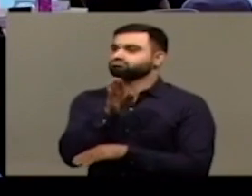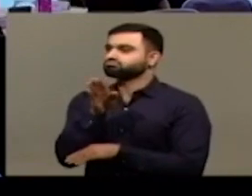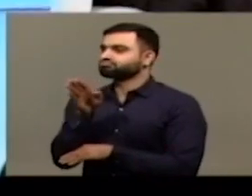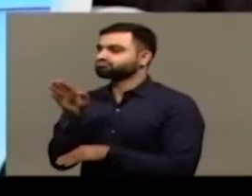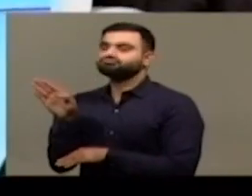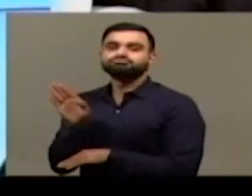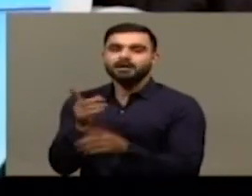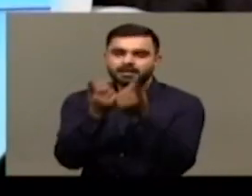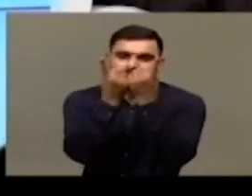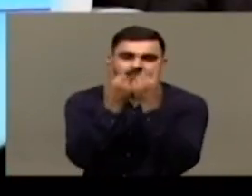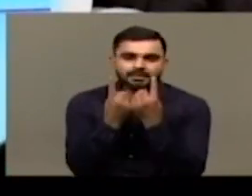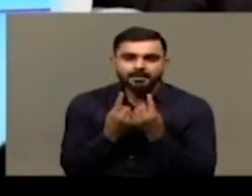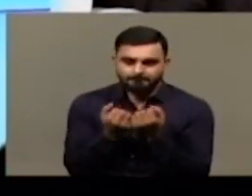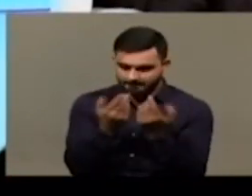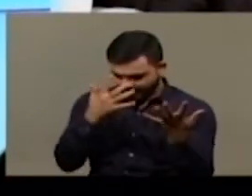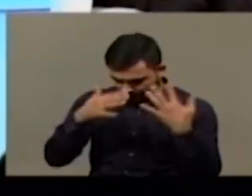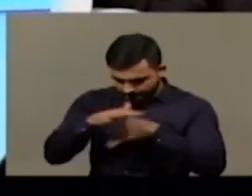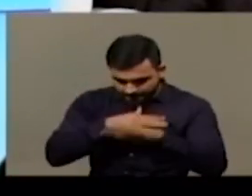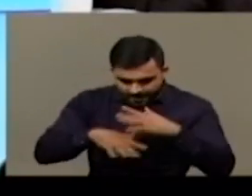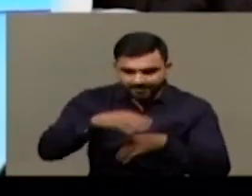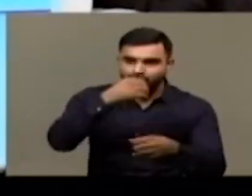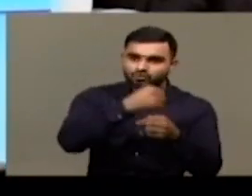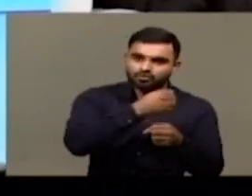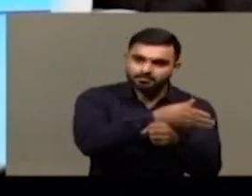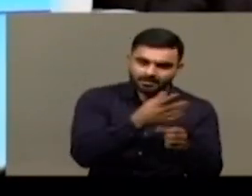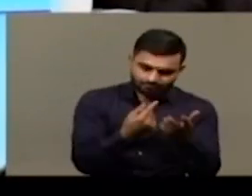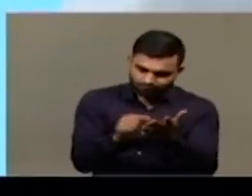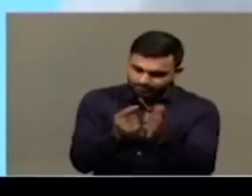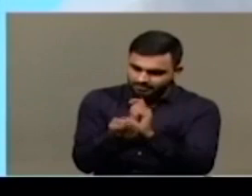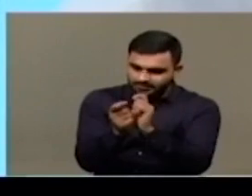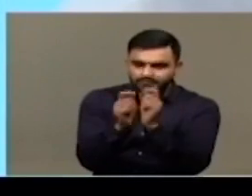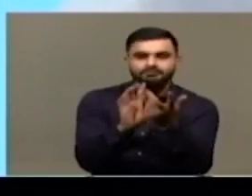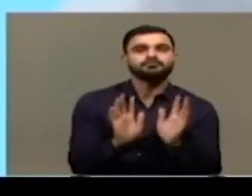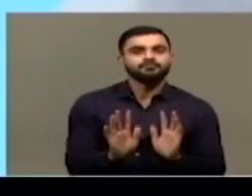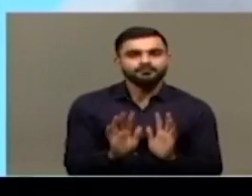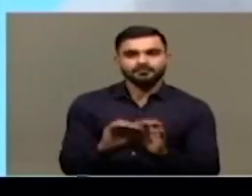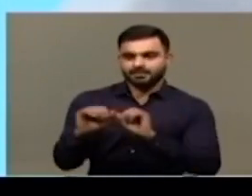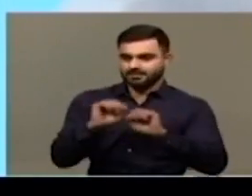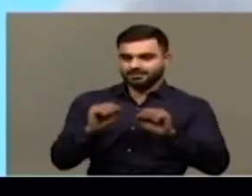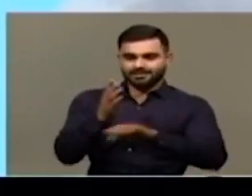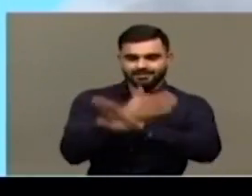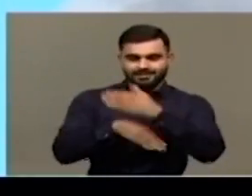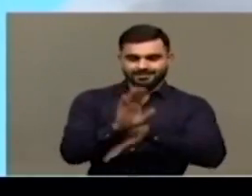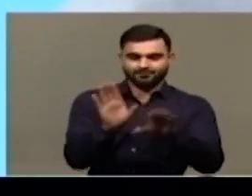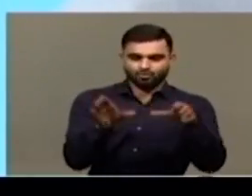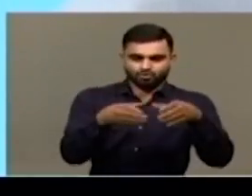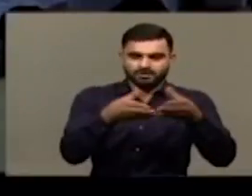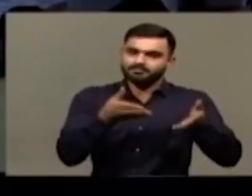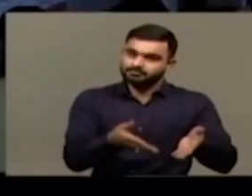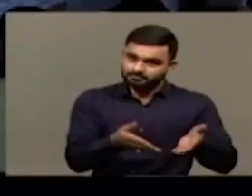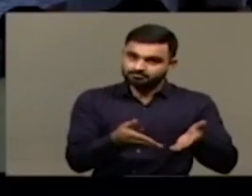can be implemented, which is the work of What kind of advice you